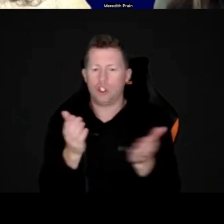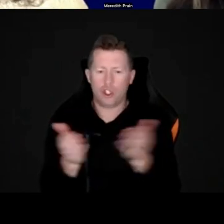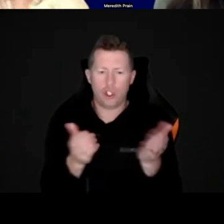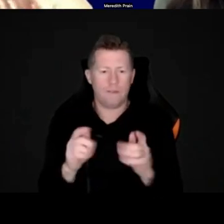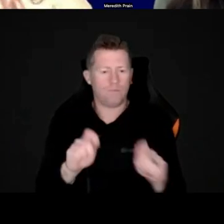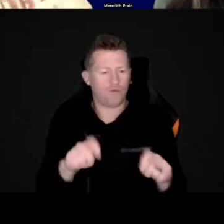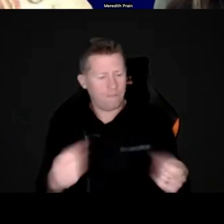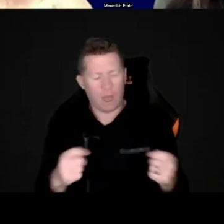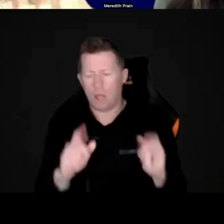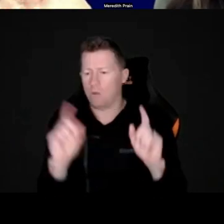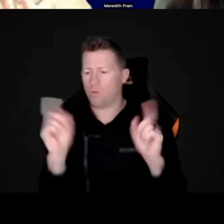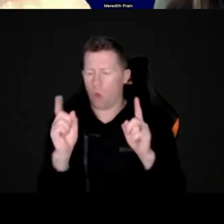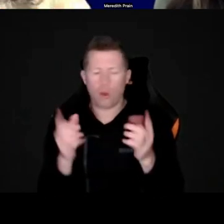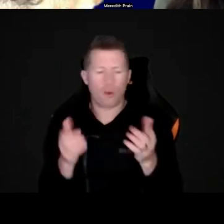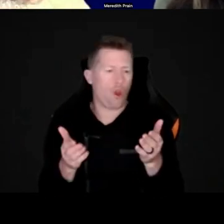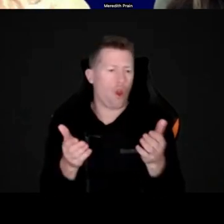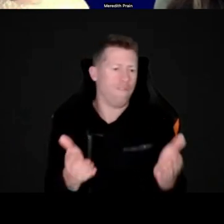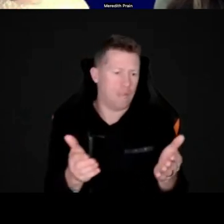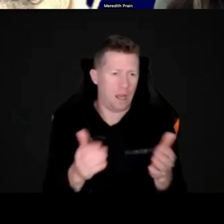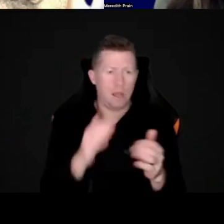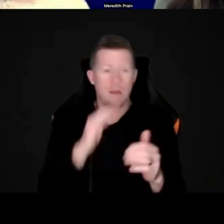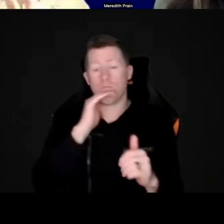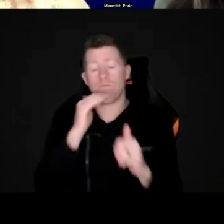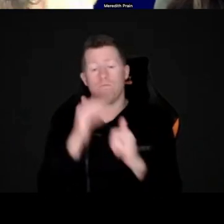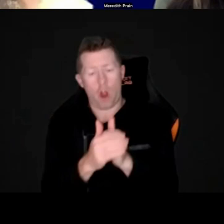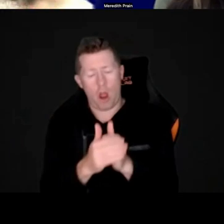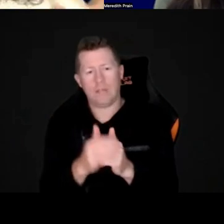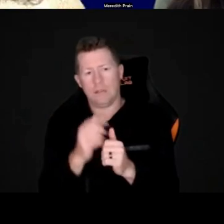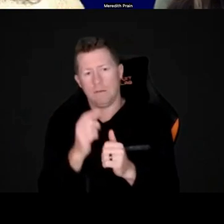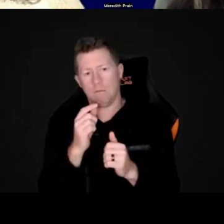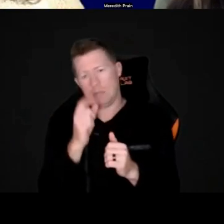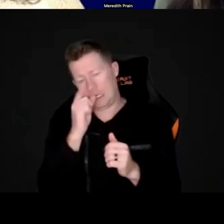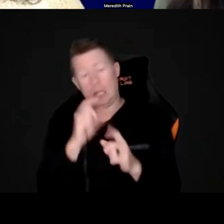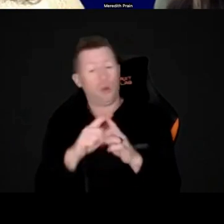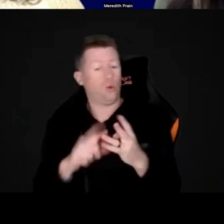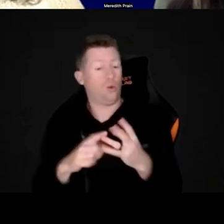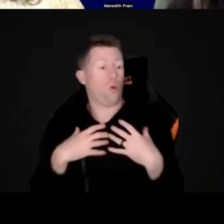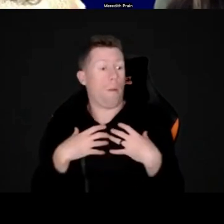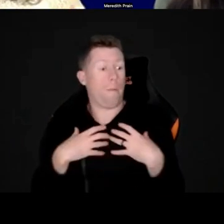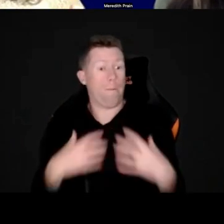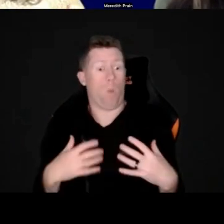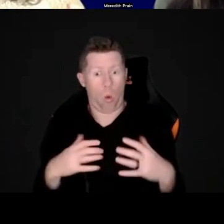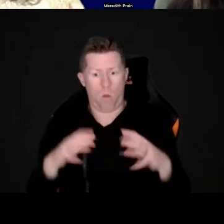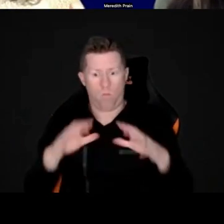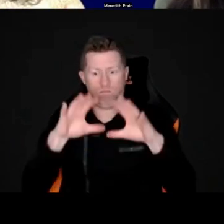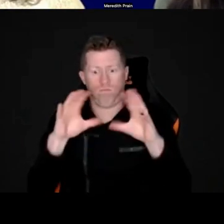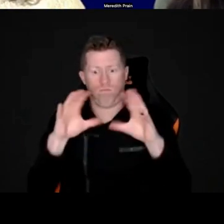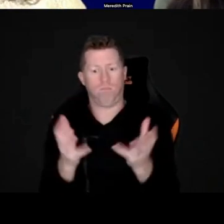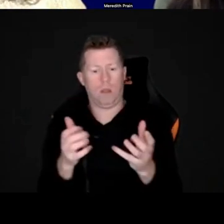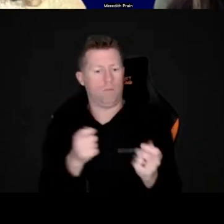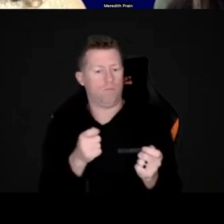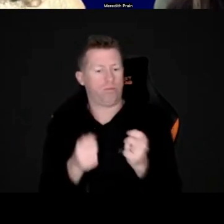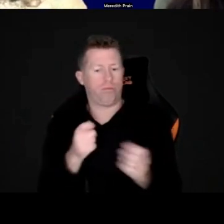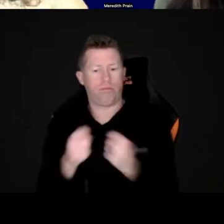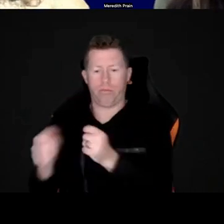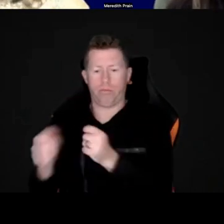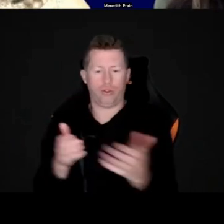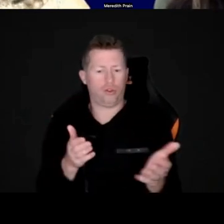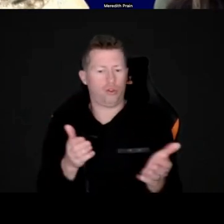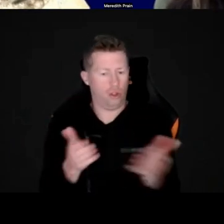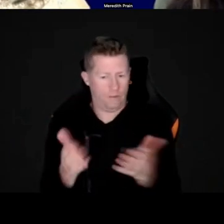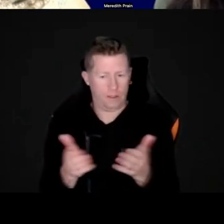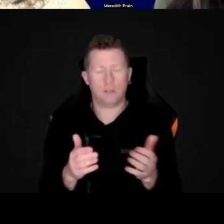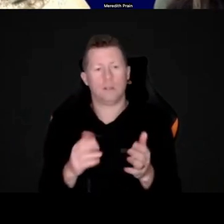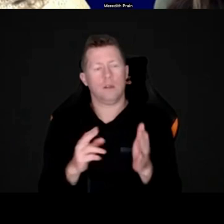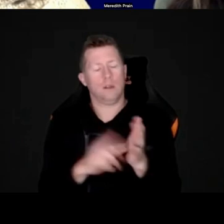offering. So they, a private orthoptist may offer a more, a greater range of services, but your non-for